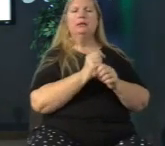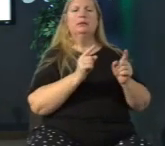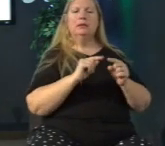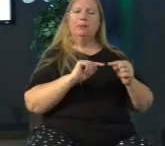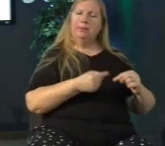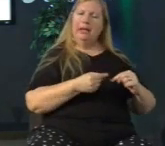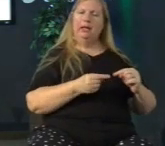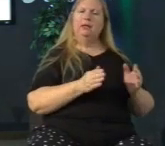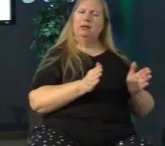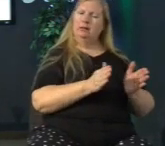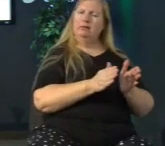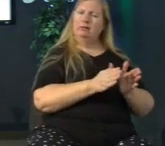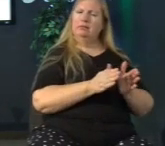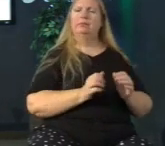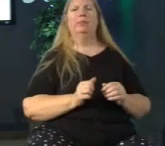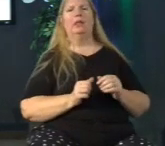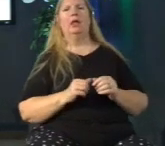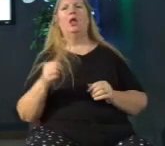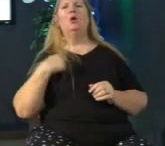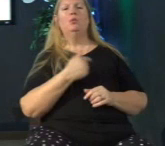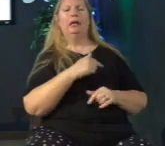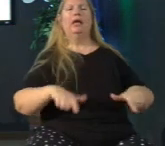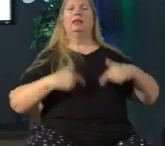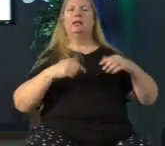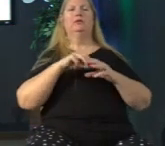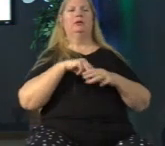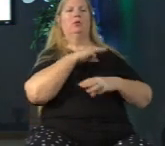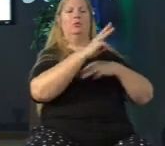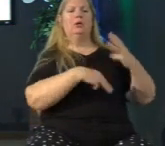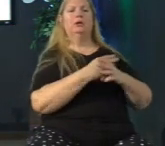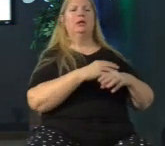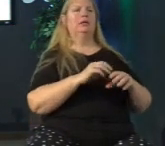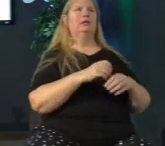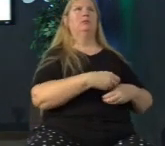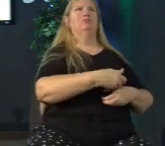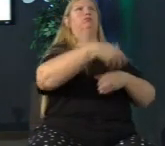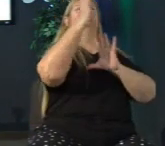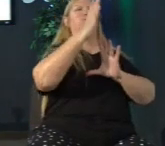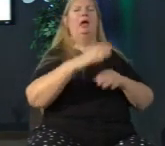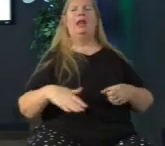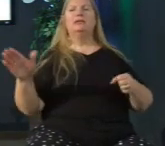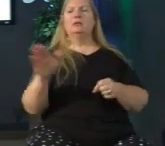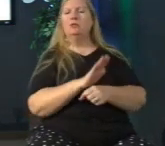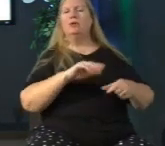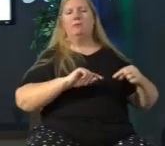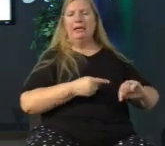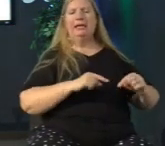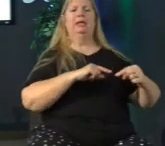we live in a fallen world filled with pain filled with suffering